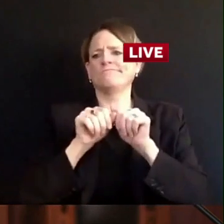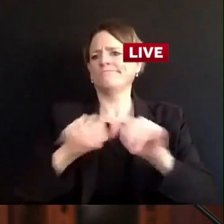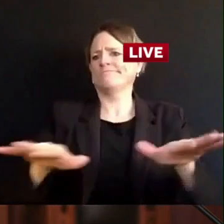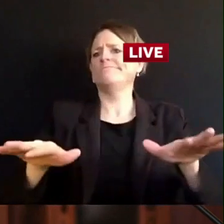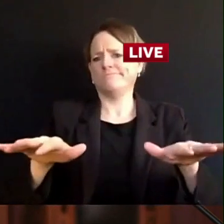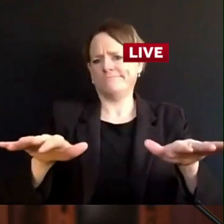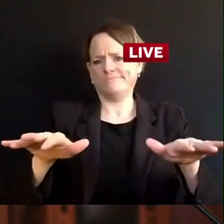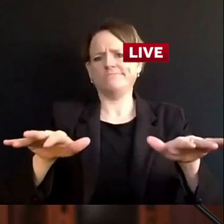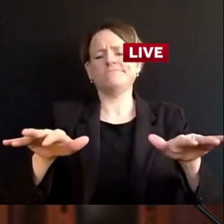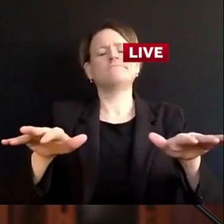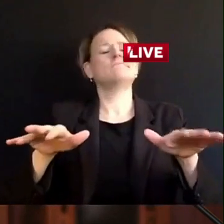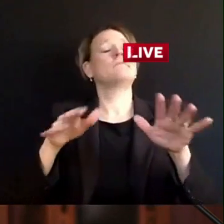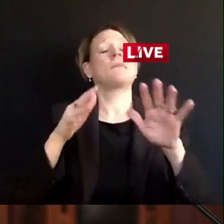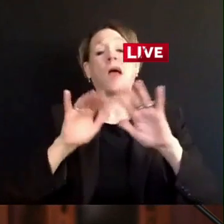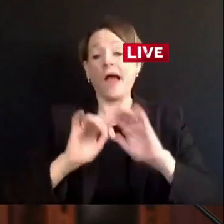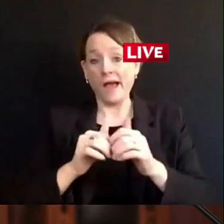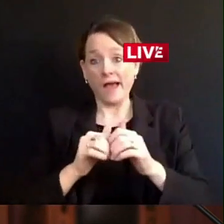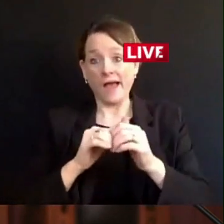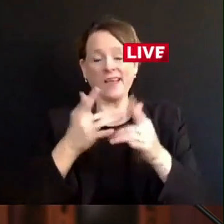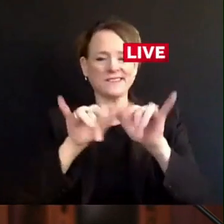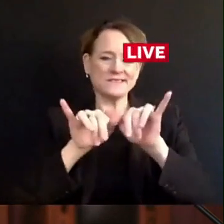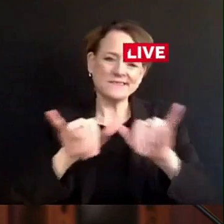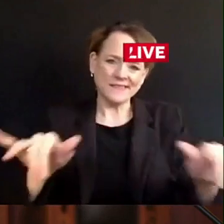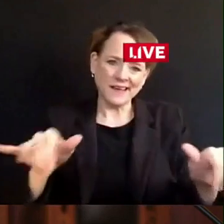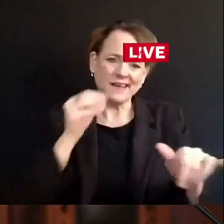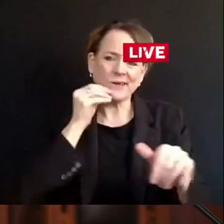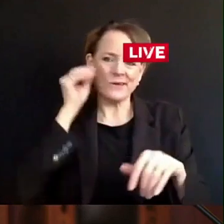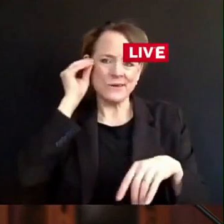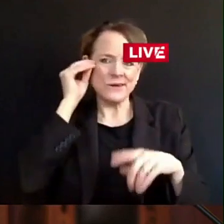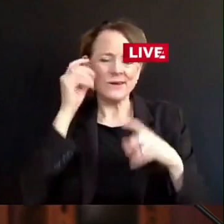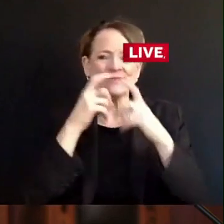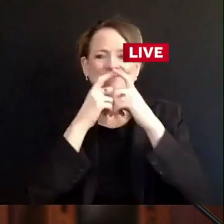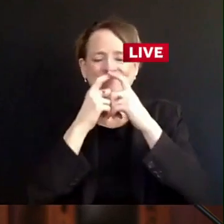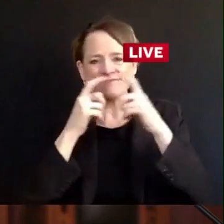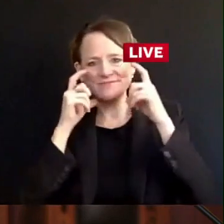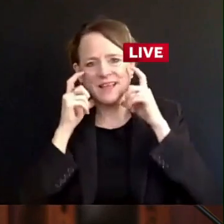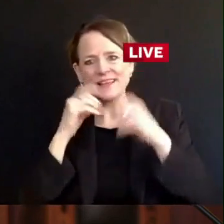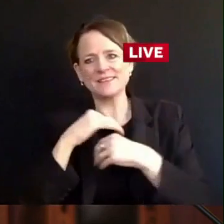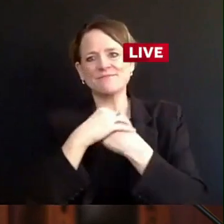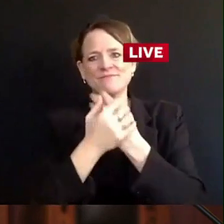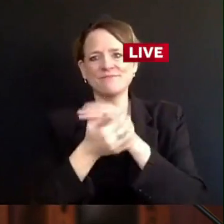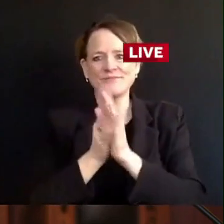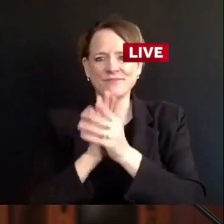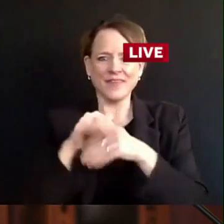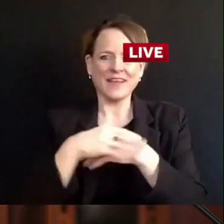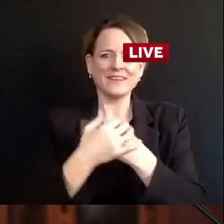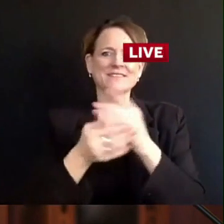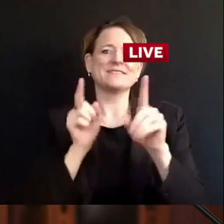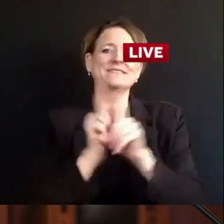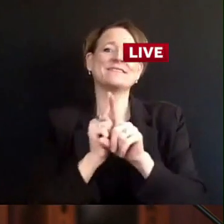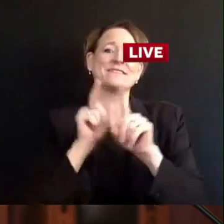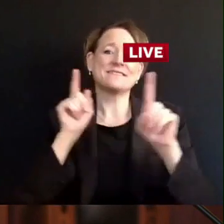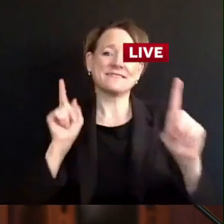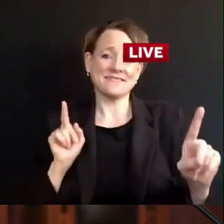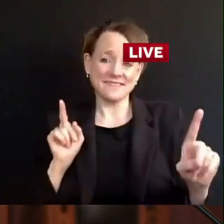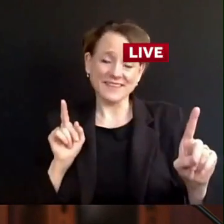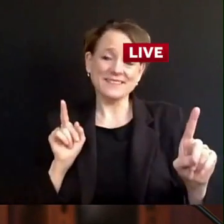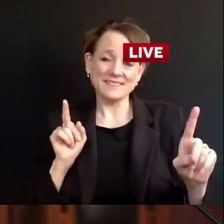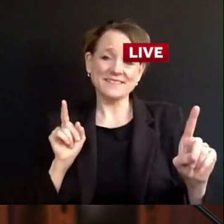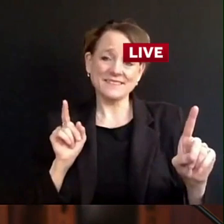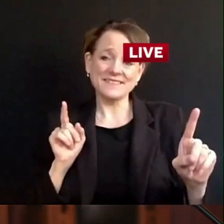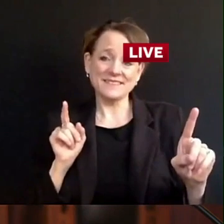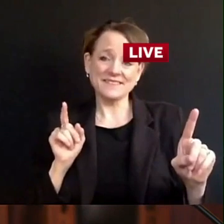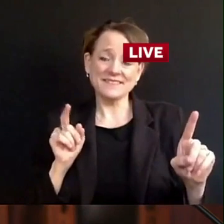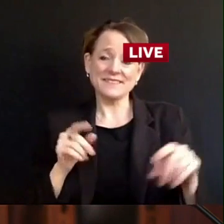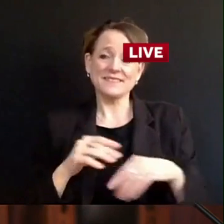physical distancing, by good hand hygiene, by doing the stuff that we know are good public health tactics to stop the spread of